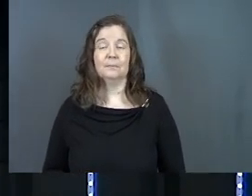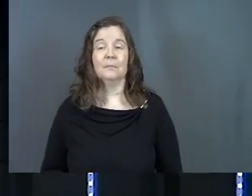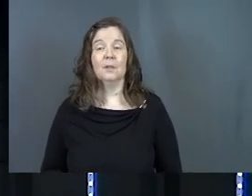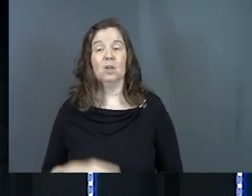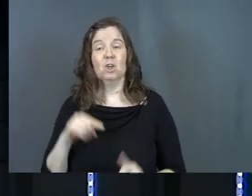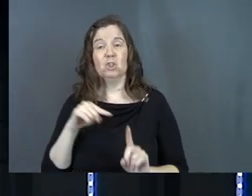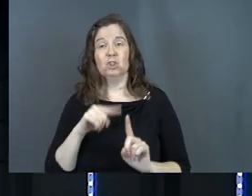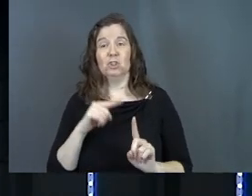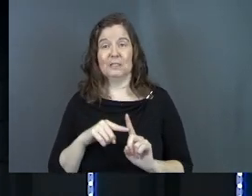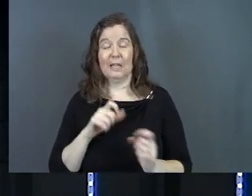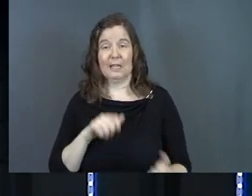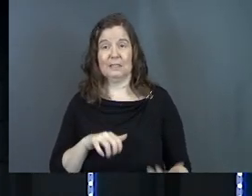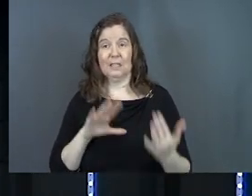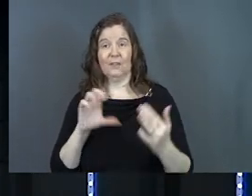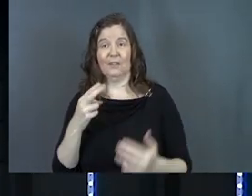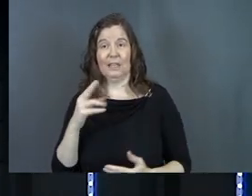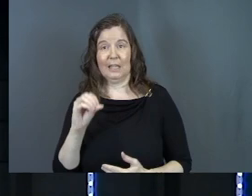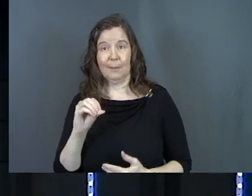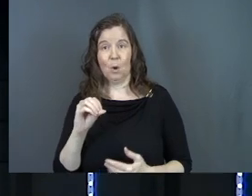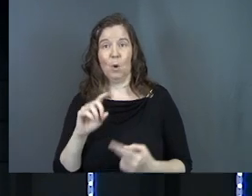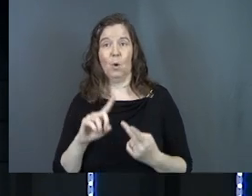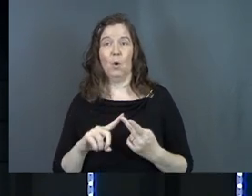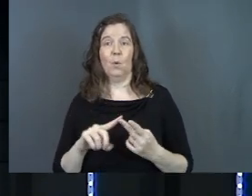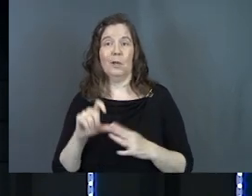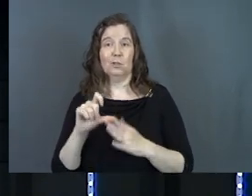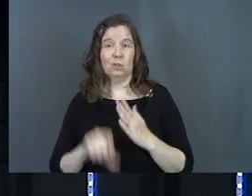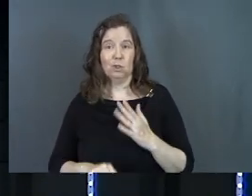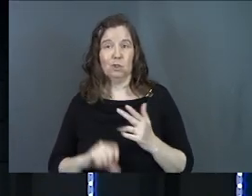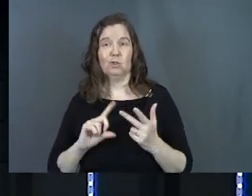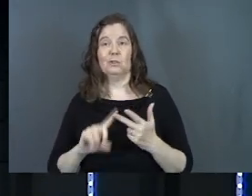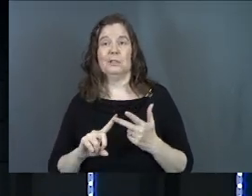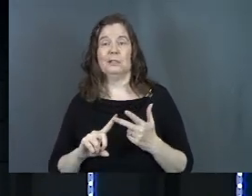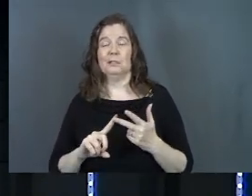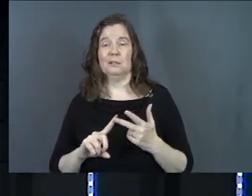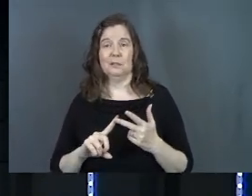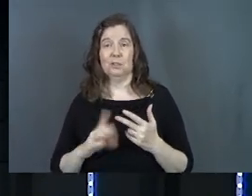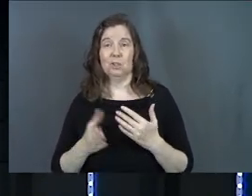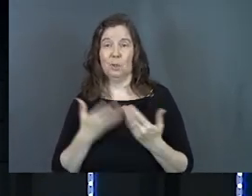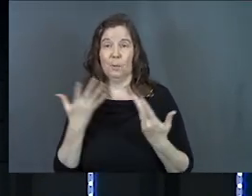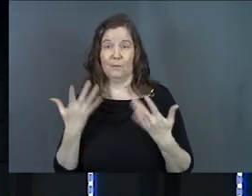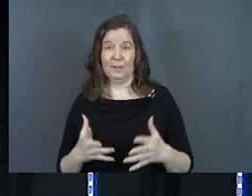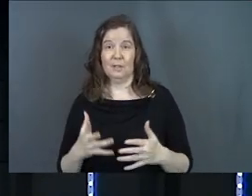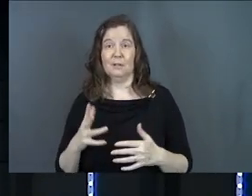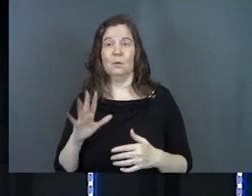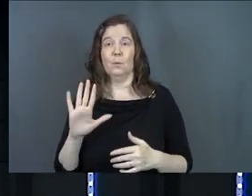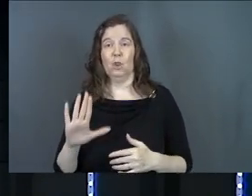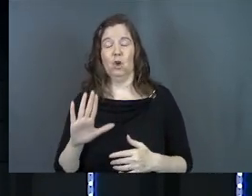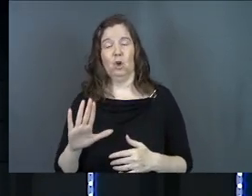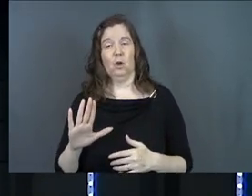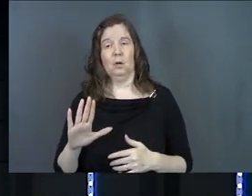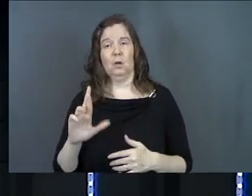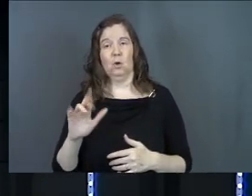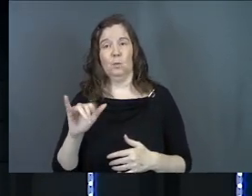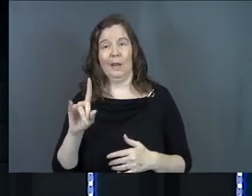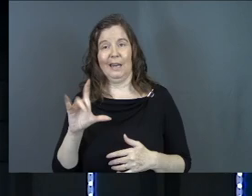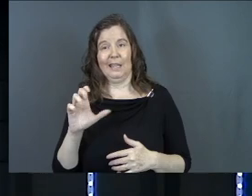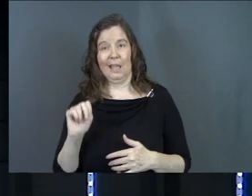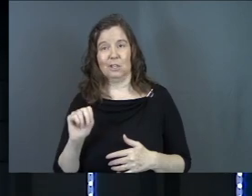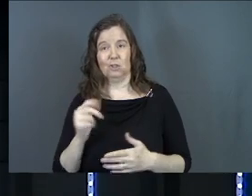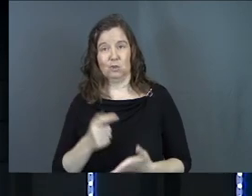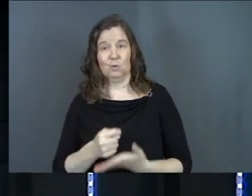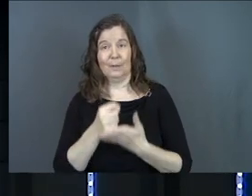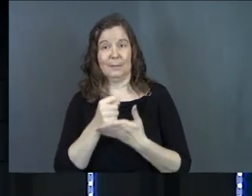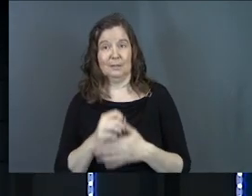And she has faced chemo and she has faced surgery and she is almost done with her radiation